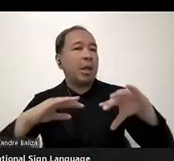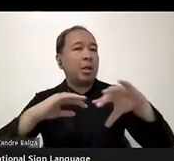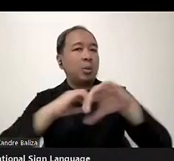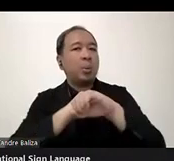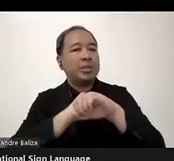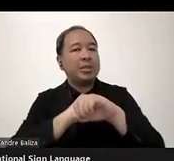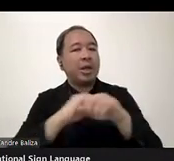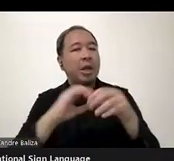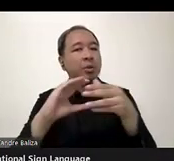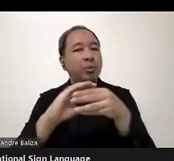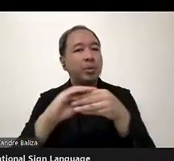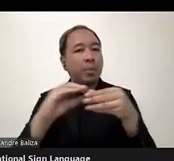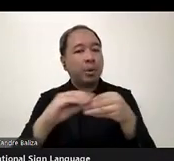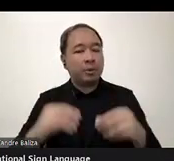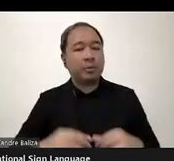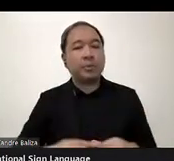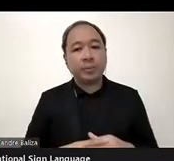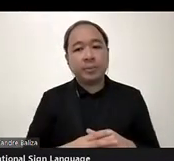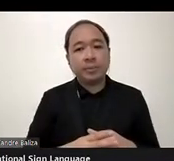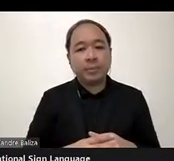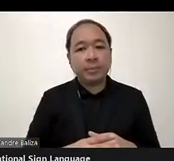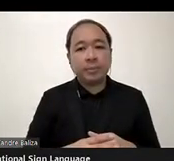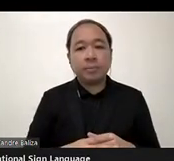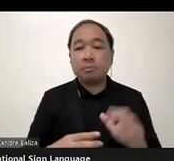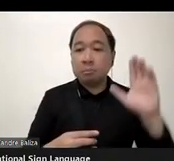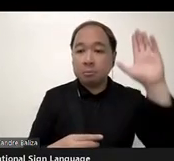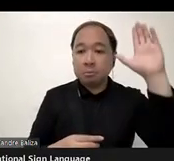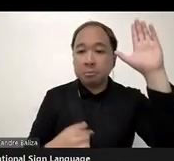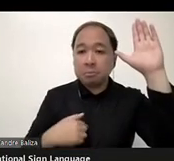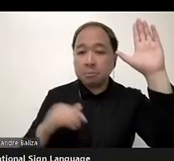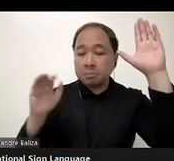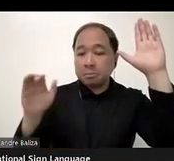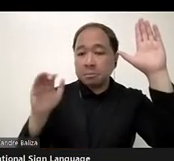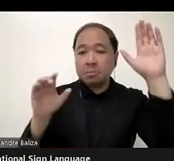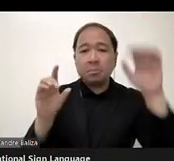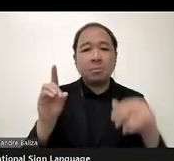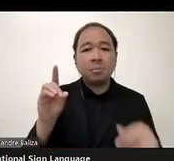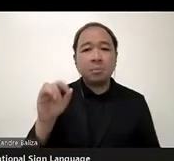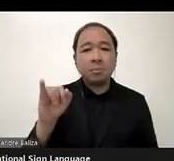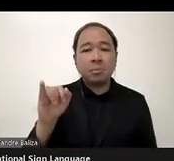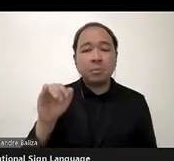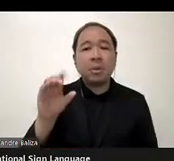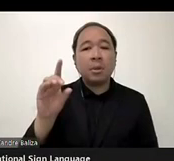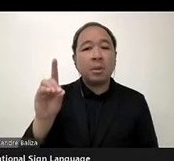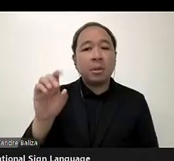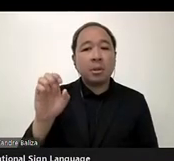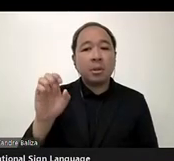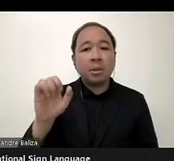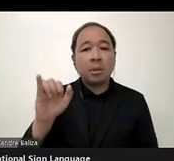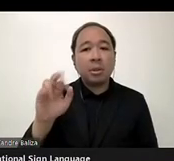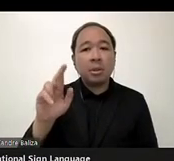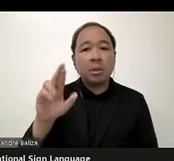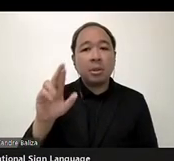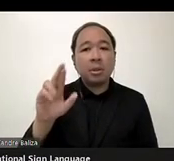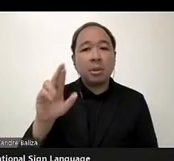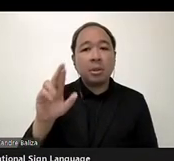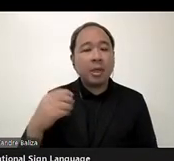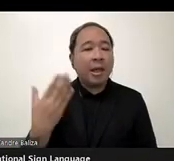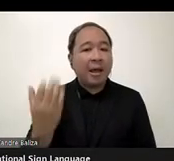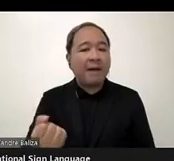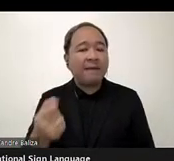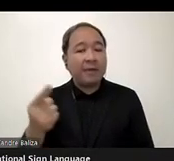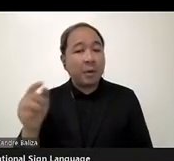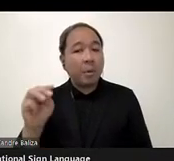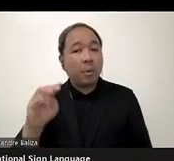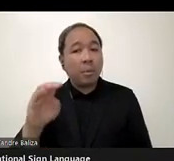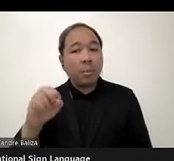Dr. Shabir? Yes. Um, Mohammed Akram had something, had another comment to make. May I